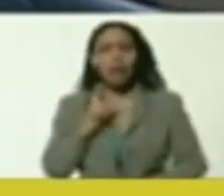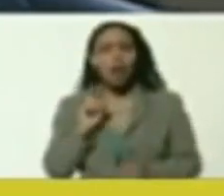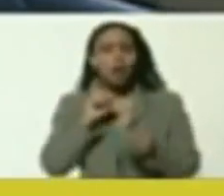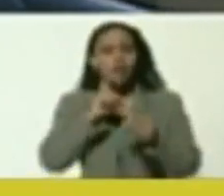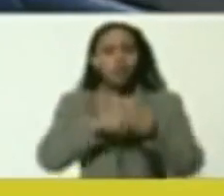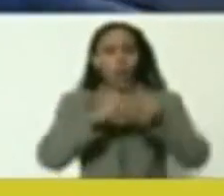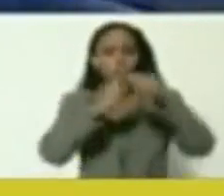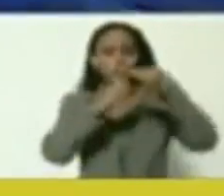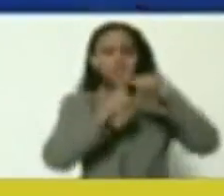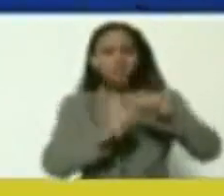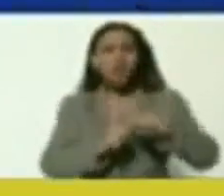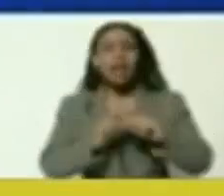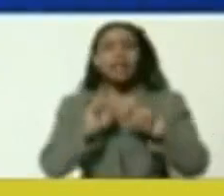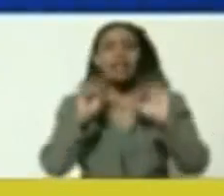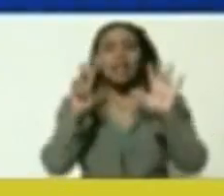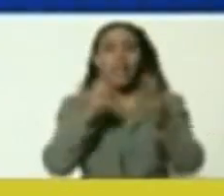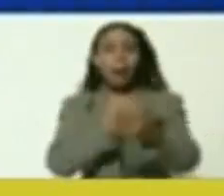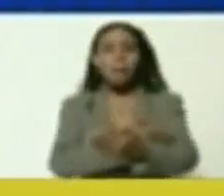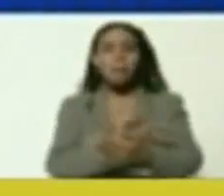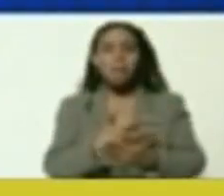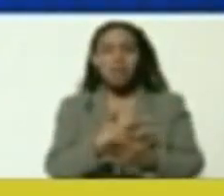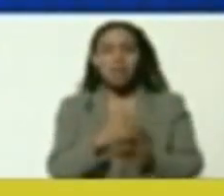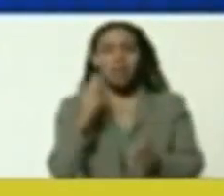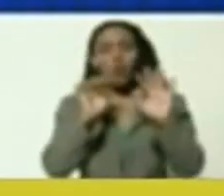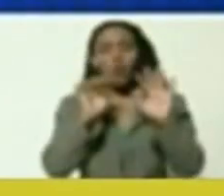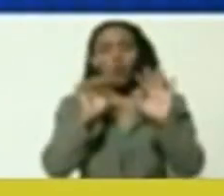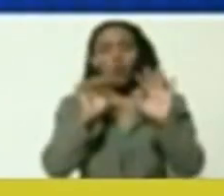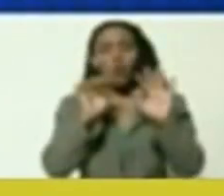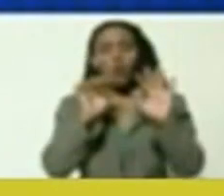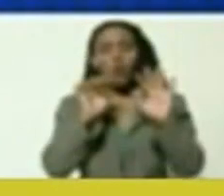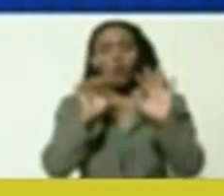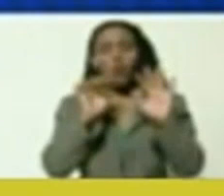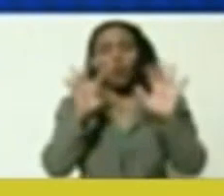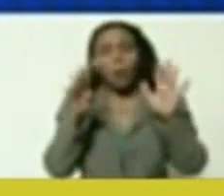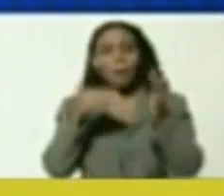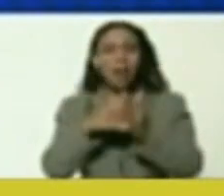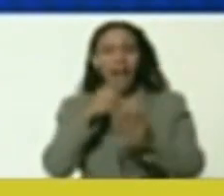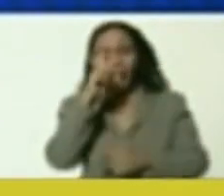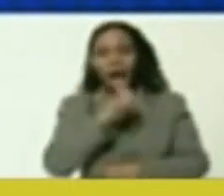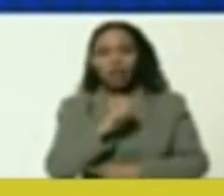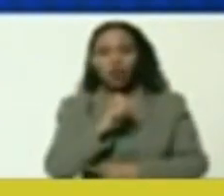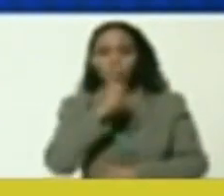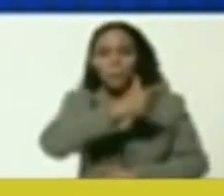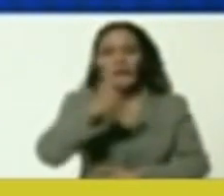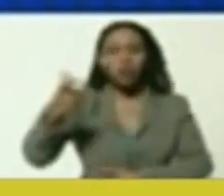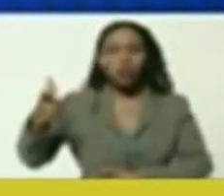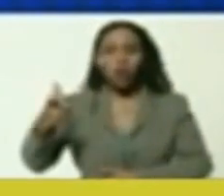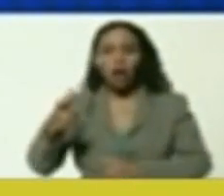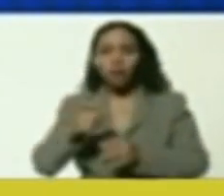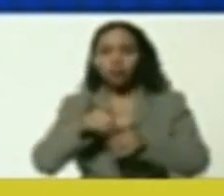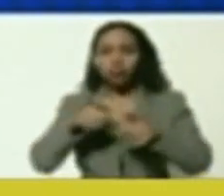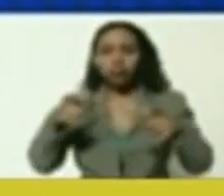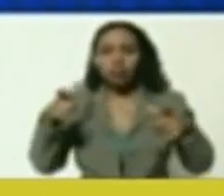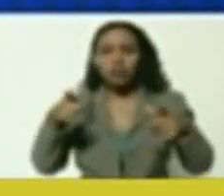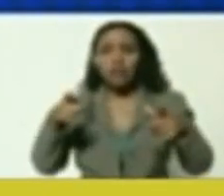humanity can register 7,000, 9,000 years of civilization